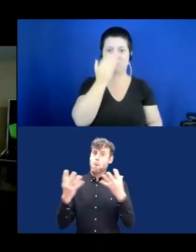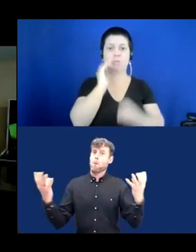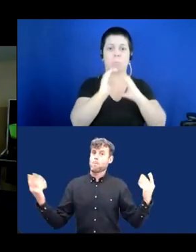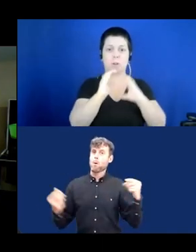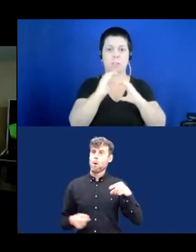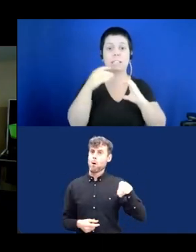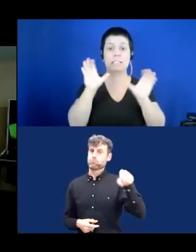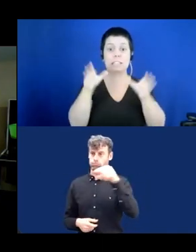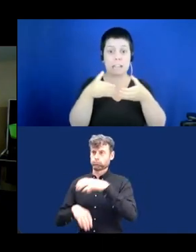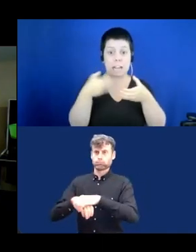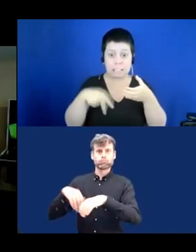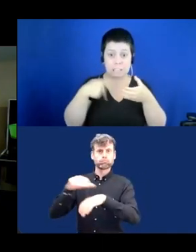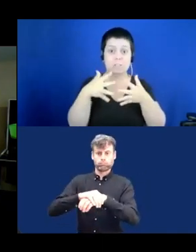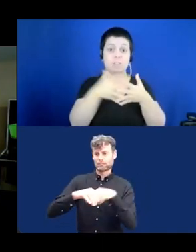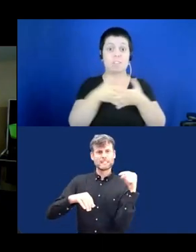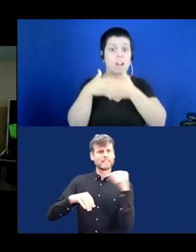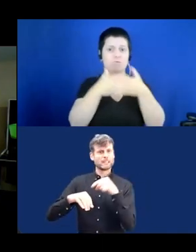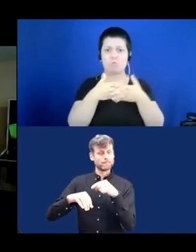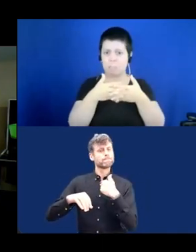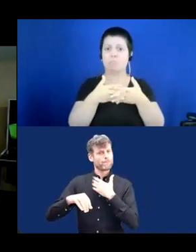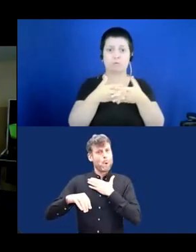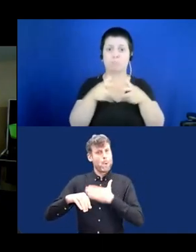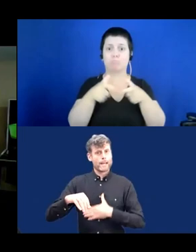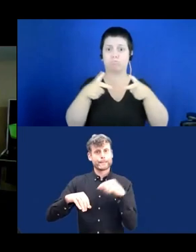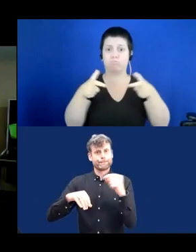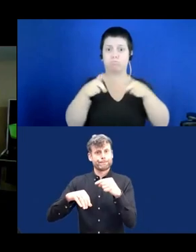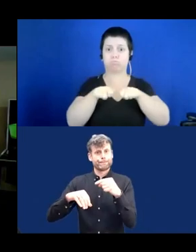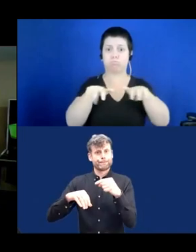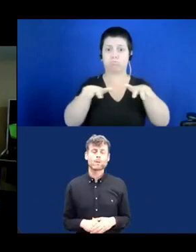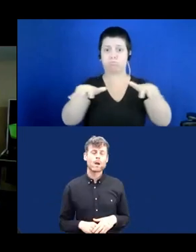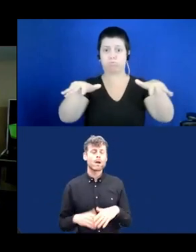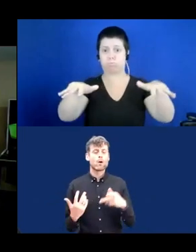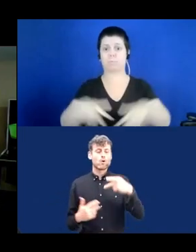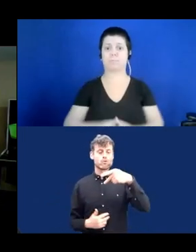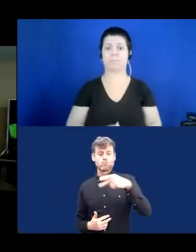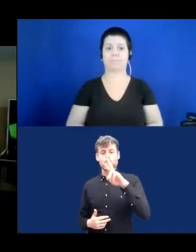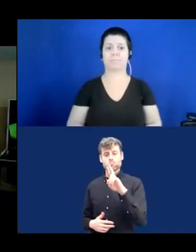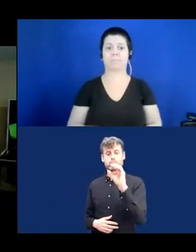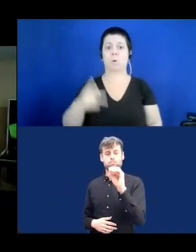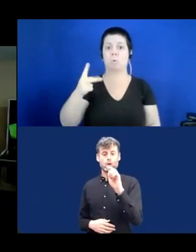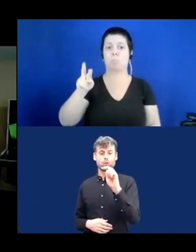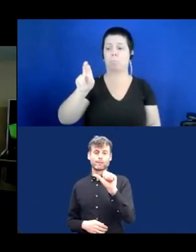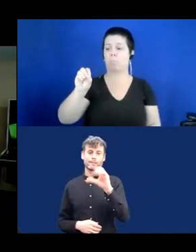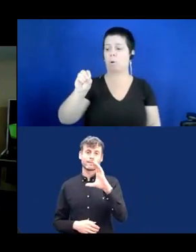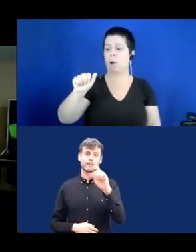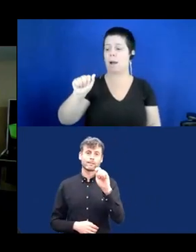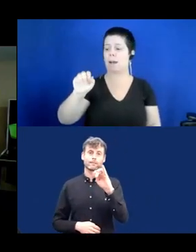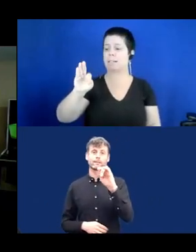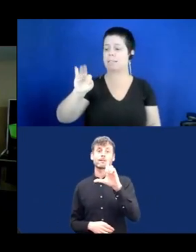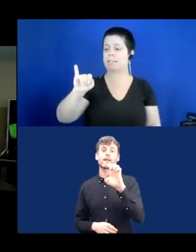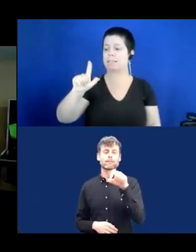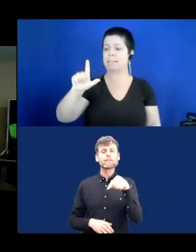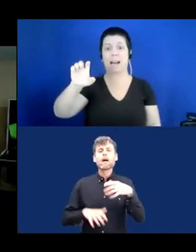So pro-tactile involves language, and